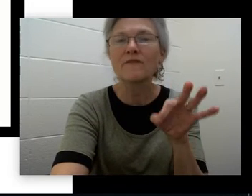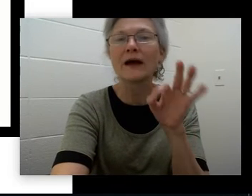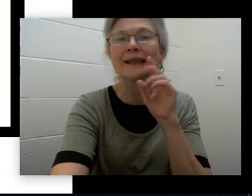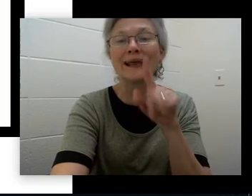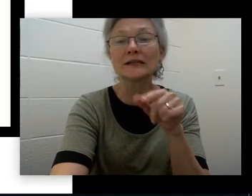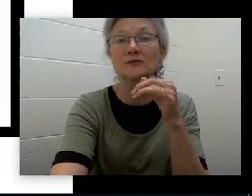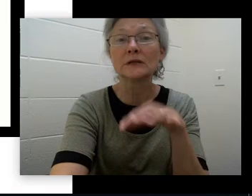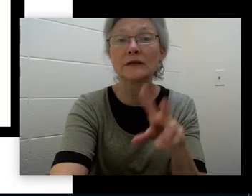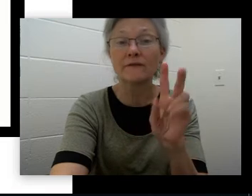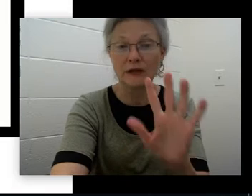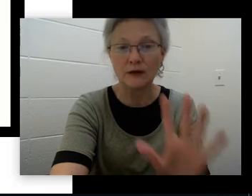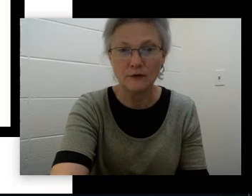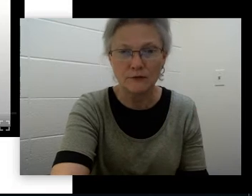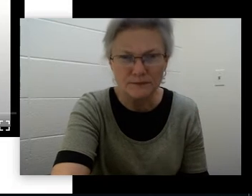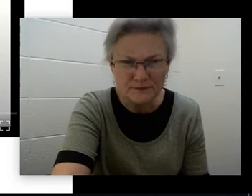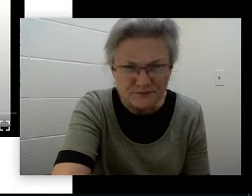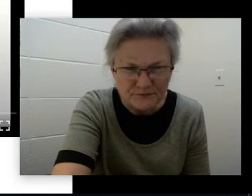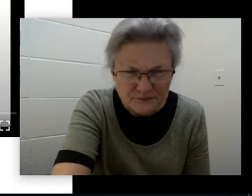in the video.